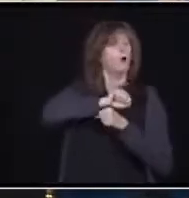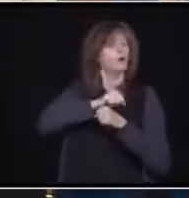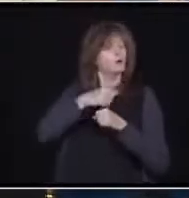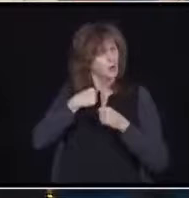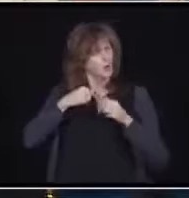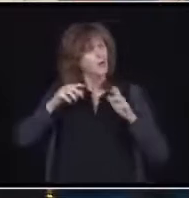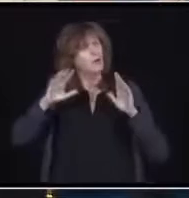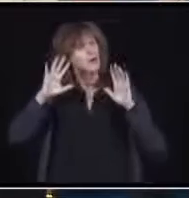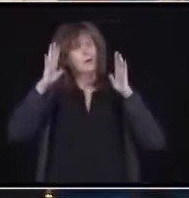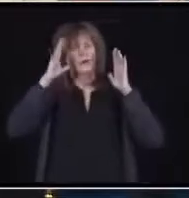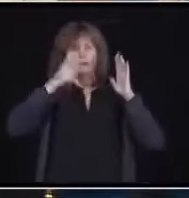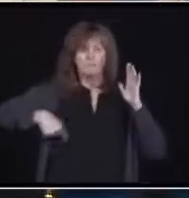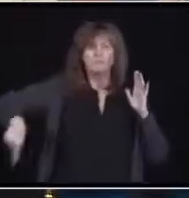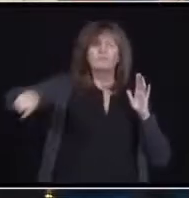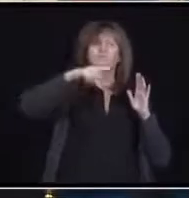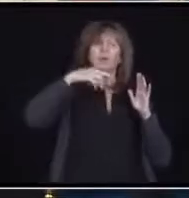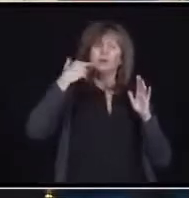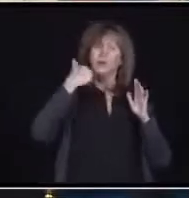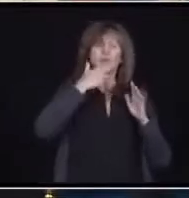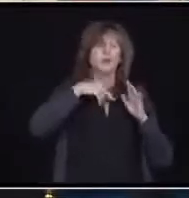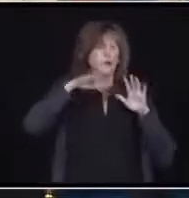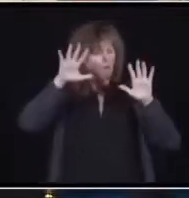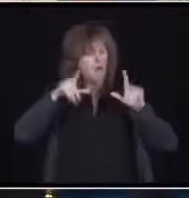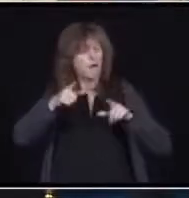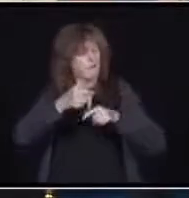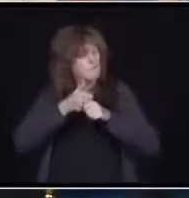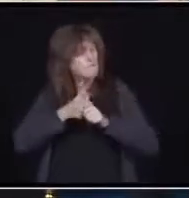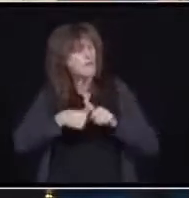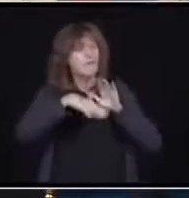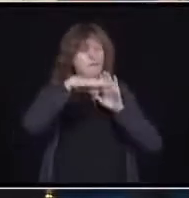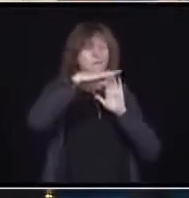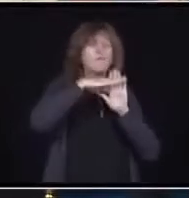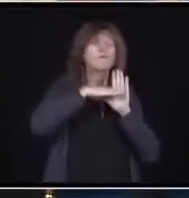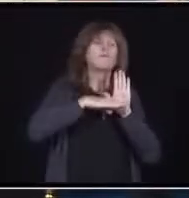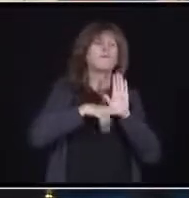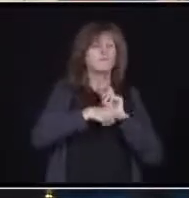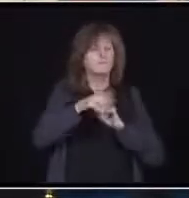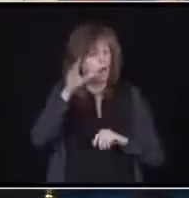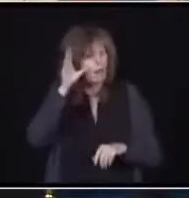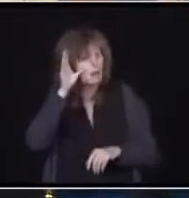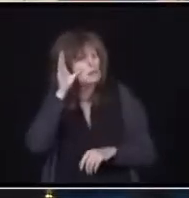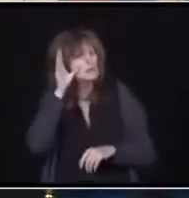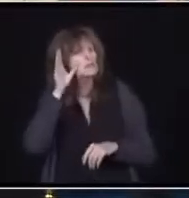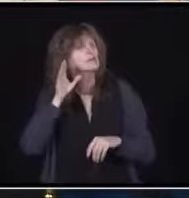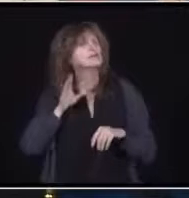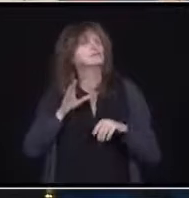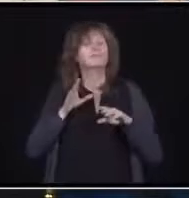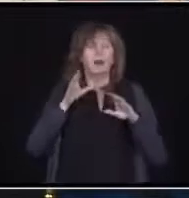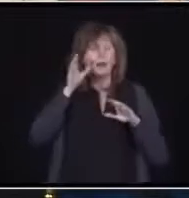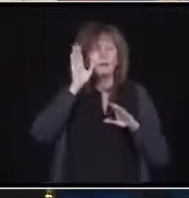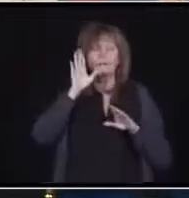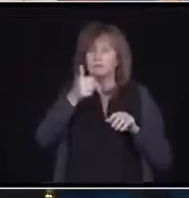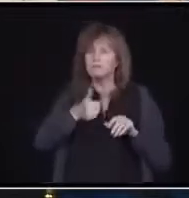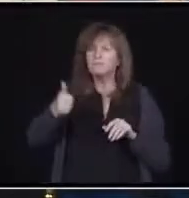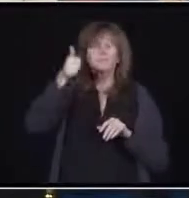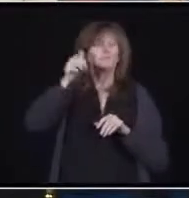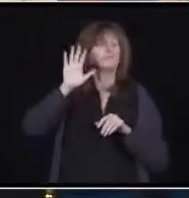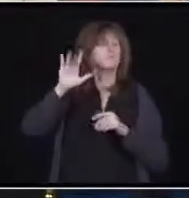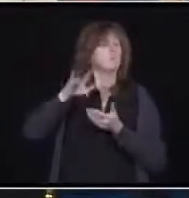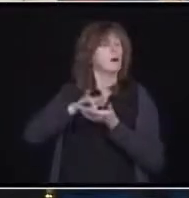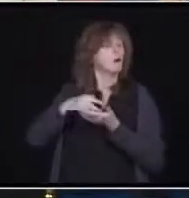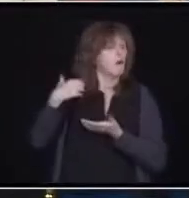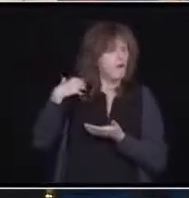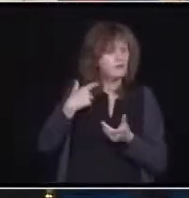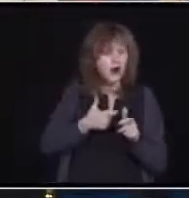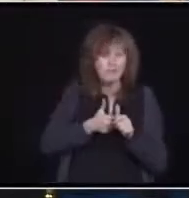great. You're following the guidelines. You know, you're listing the chief medical officer. This is their livelihood. And they're doing